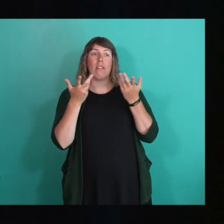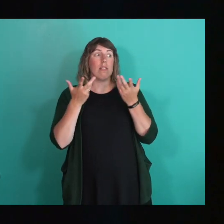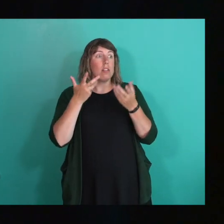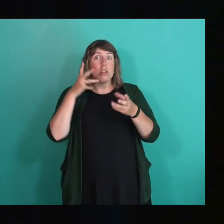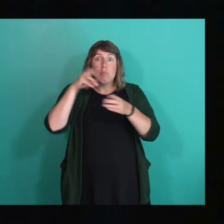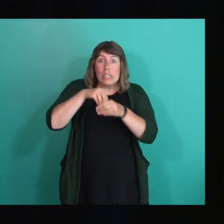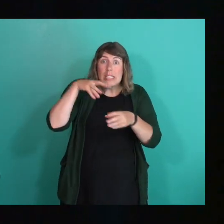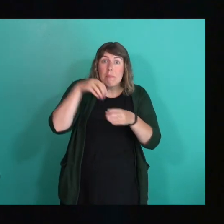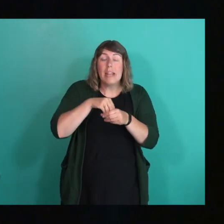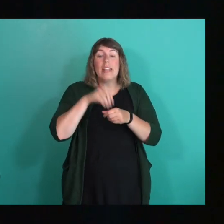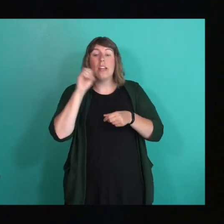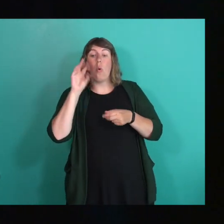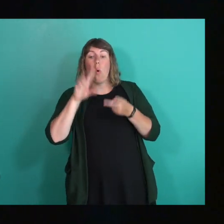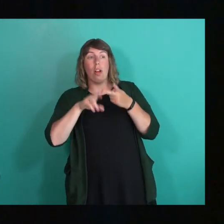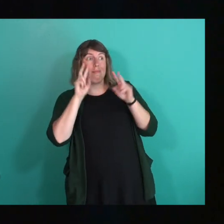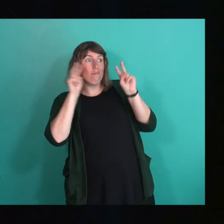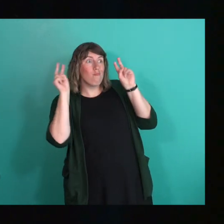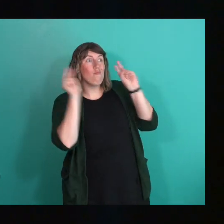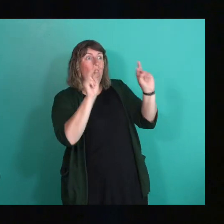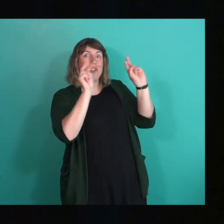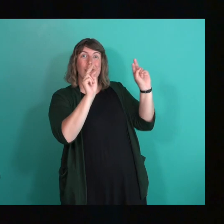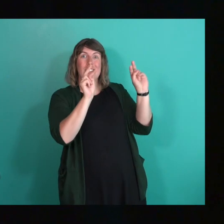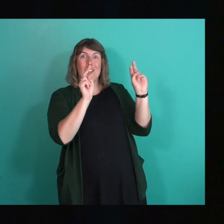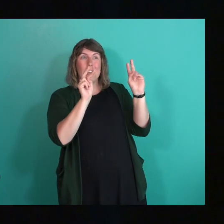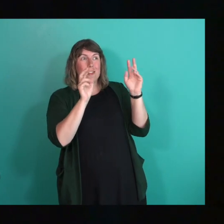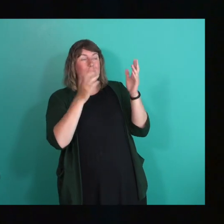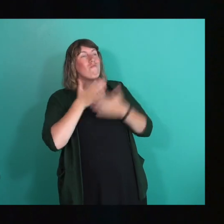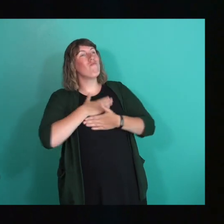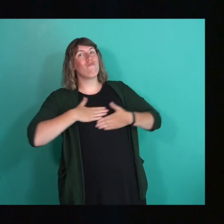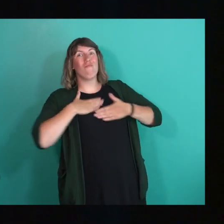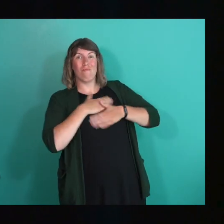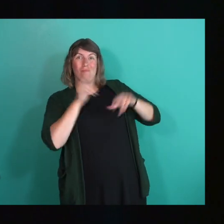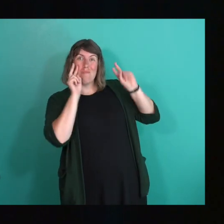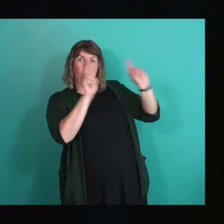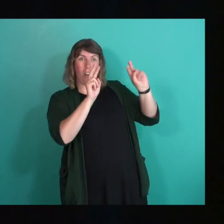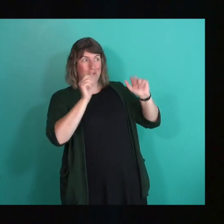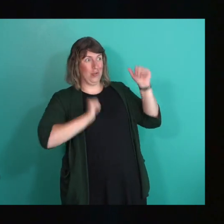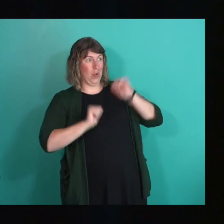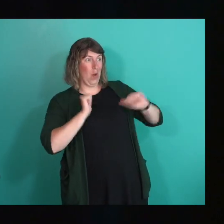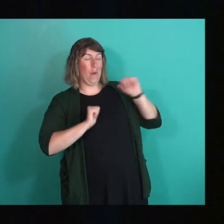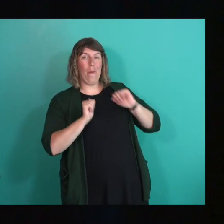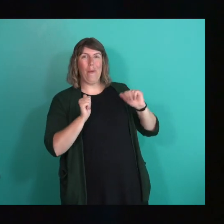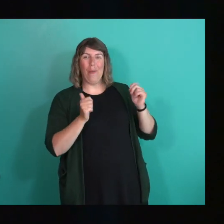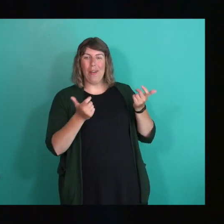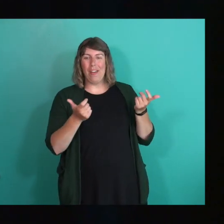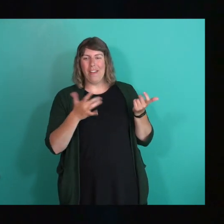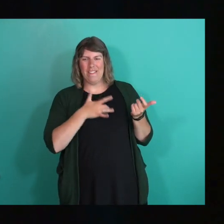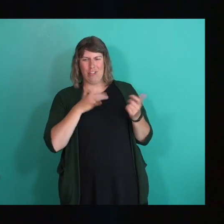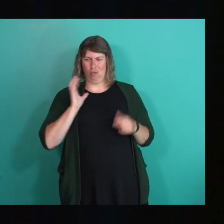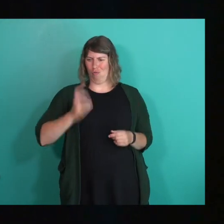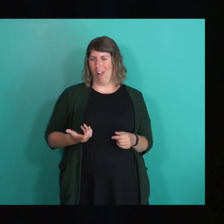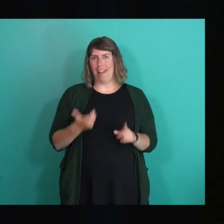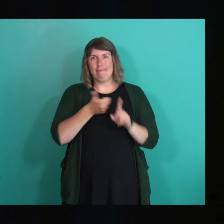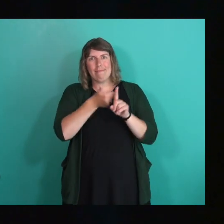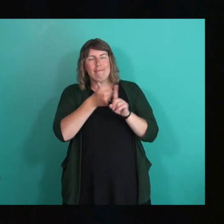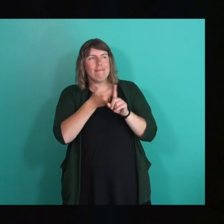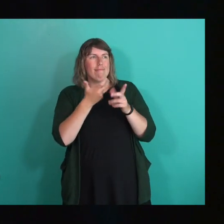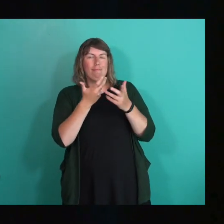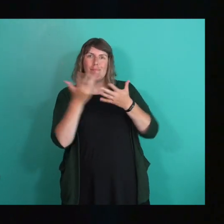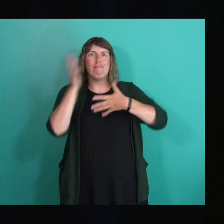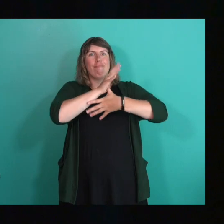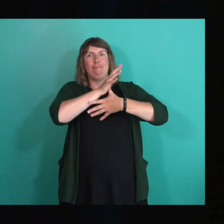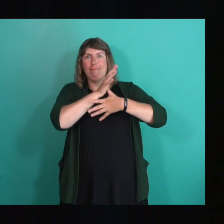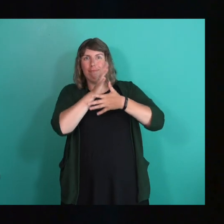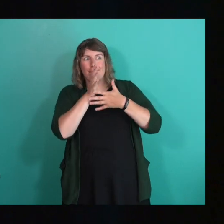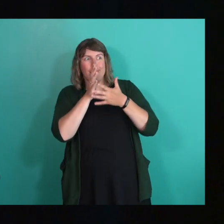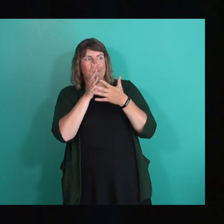in or just watching and coming to to enjoy it. It holds such a central central space